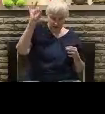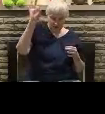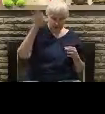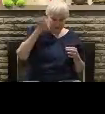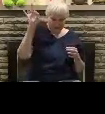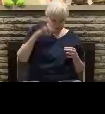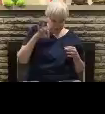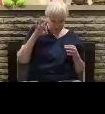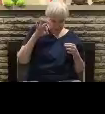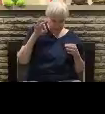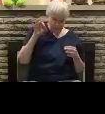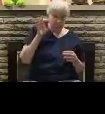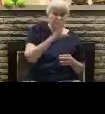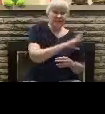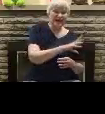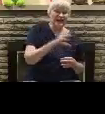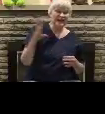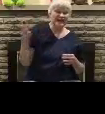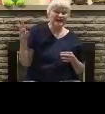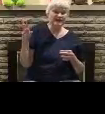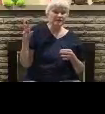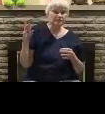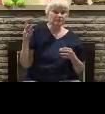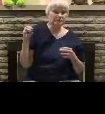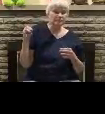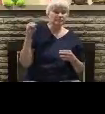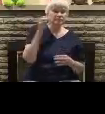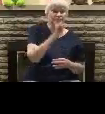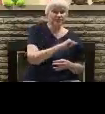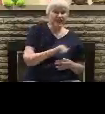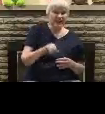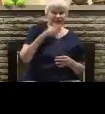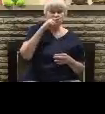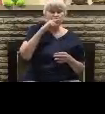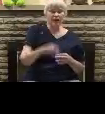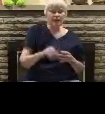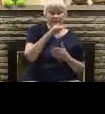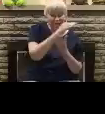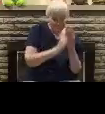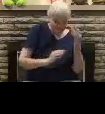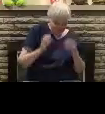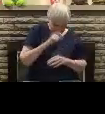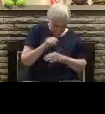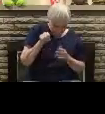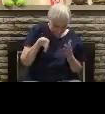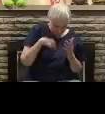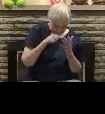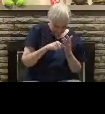who are a part of this end-time apostasy. Alright, Revelation 2.20.